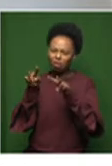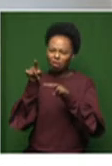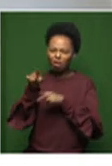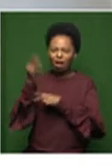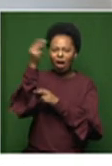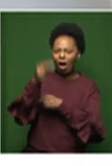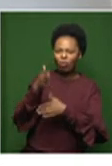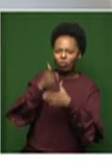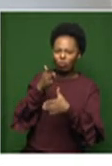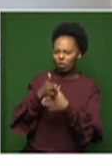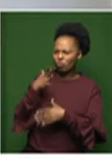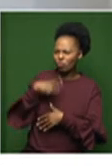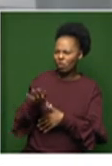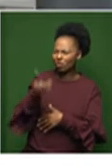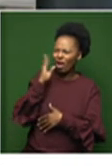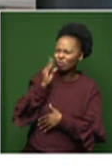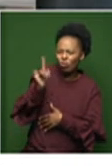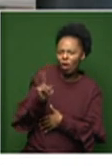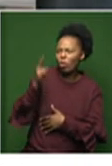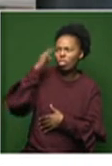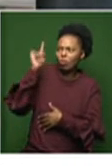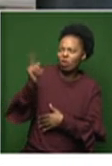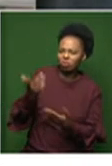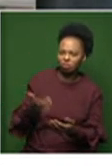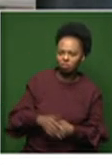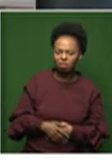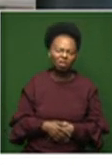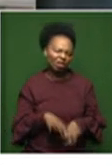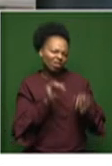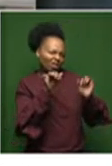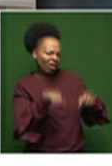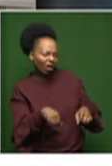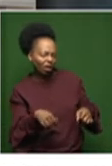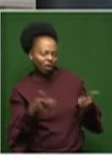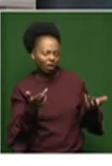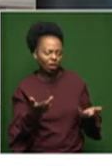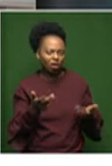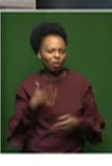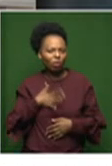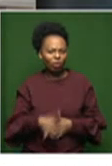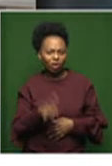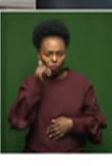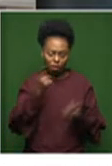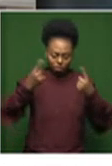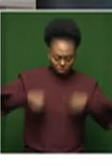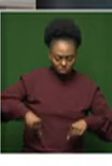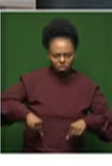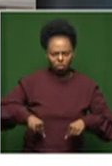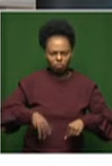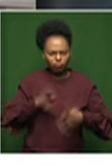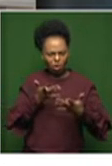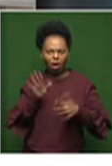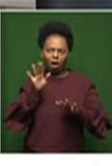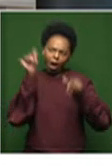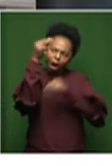or think about? Yeah, so we want our audience to connect with the artworks.